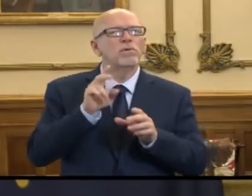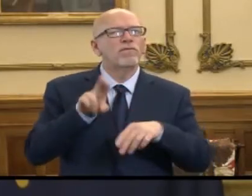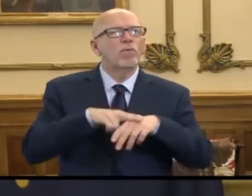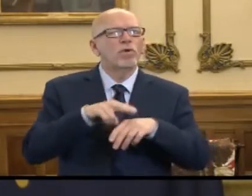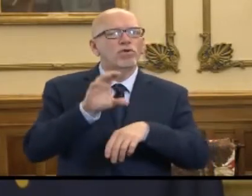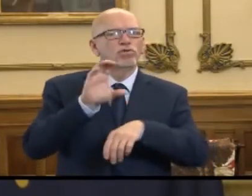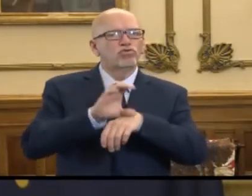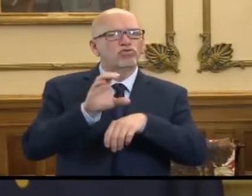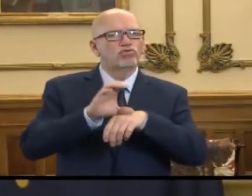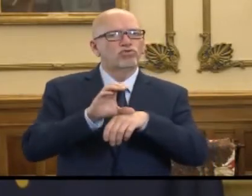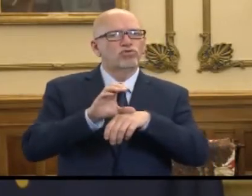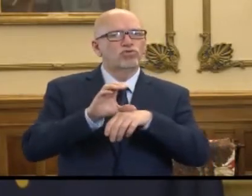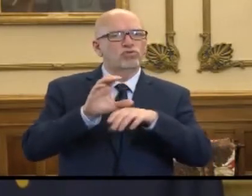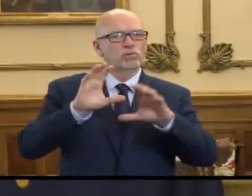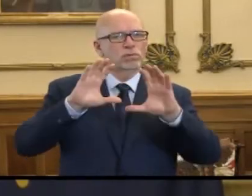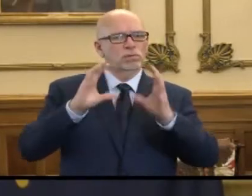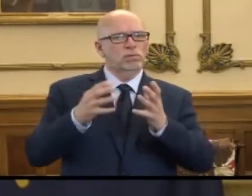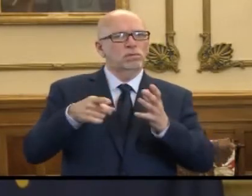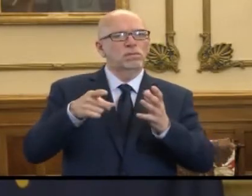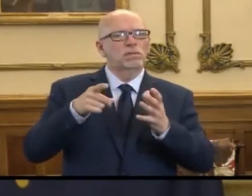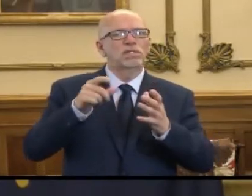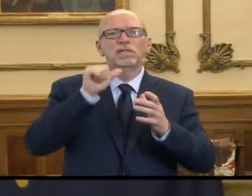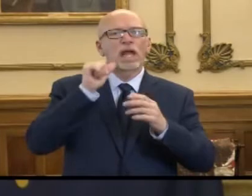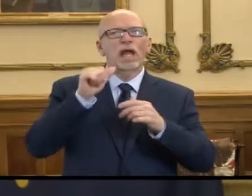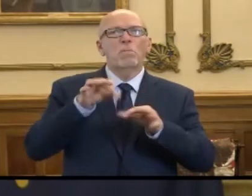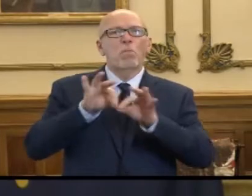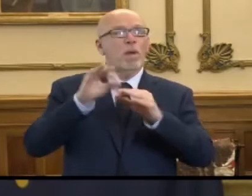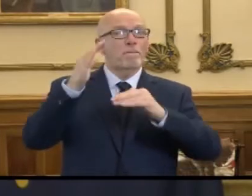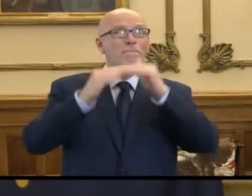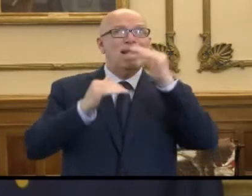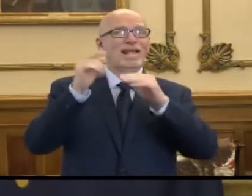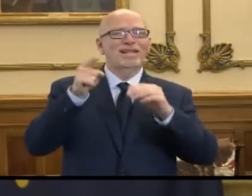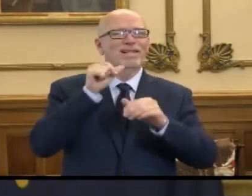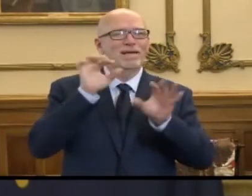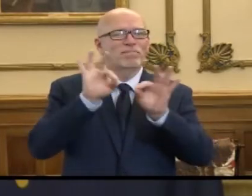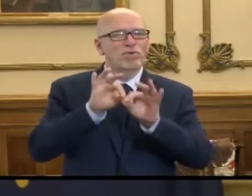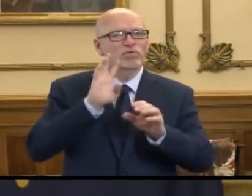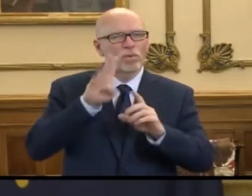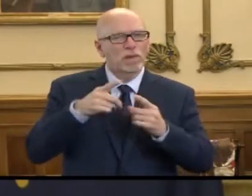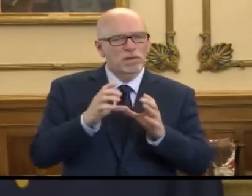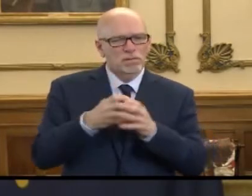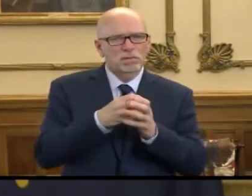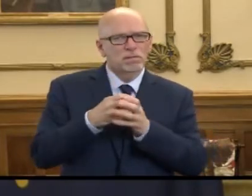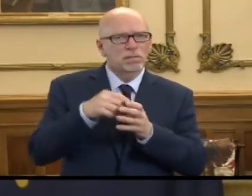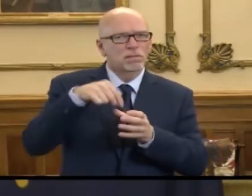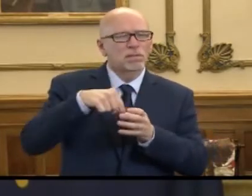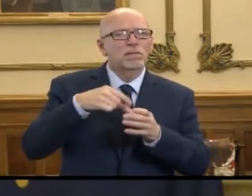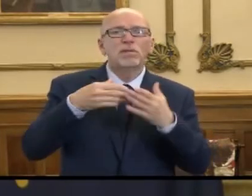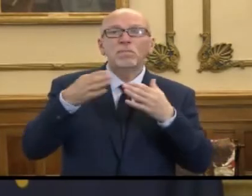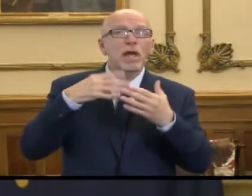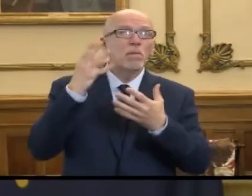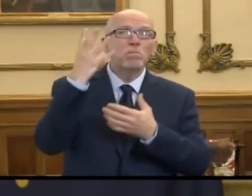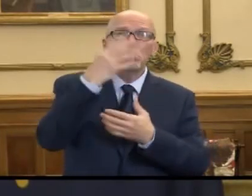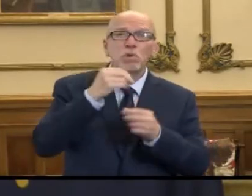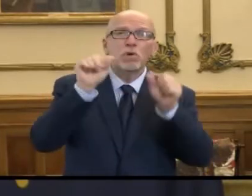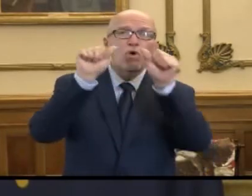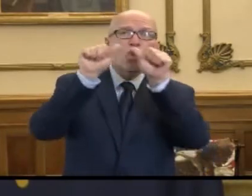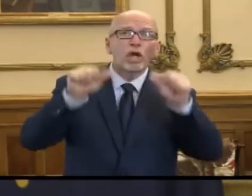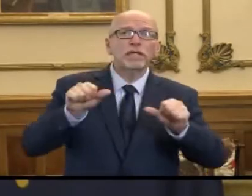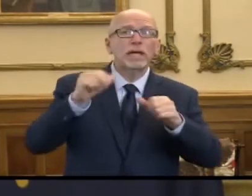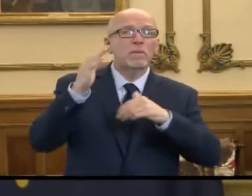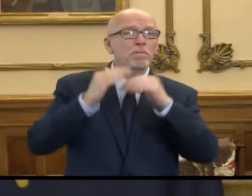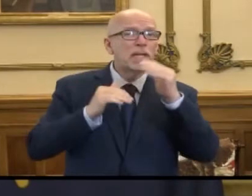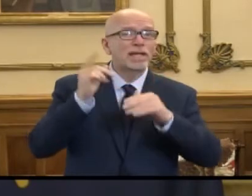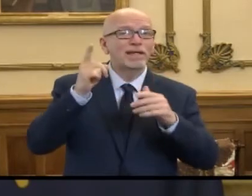church body, not the building, no matter how architecturally awesome or beautiful that that